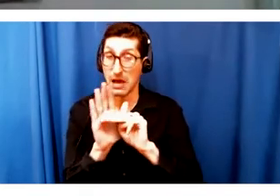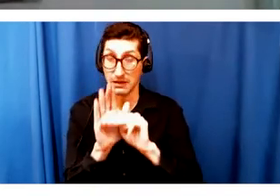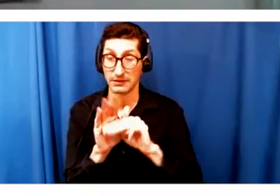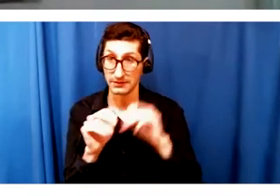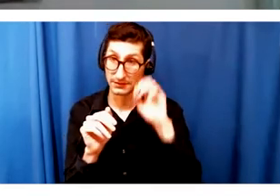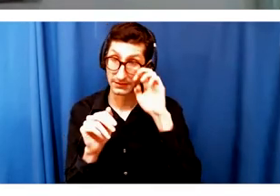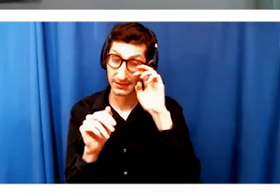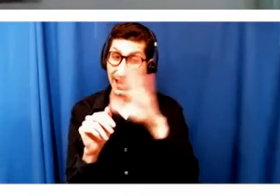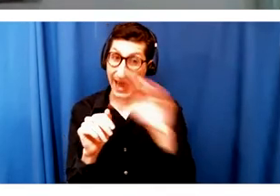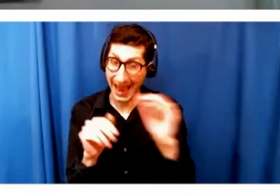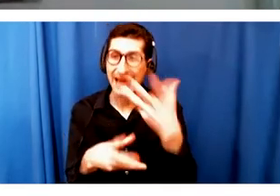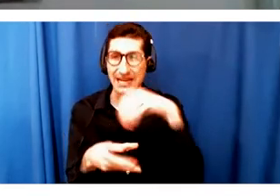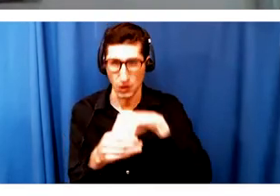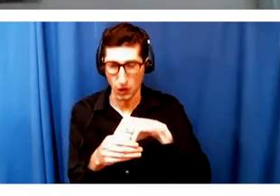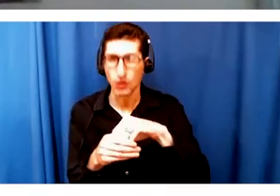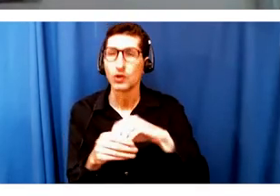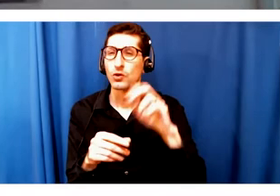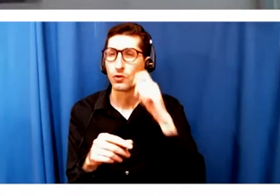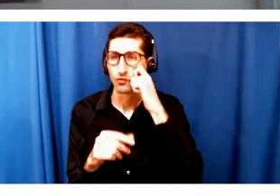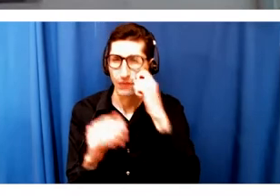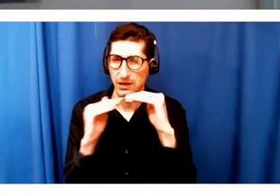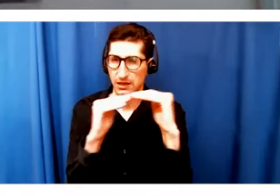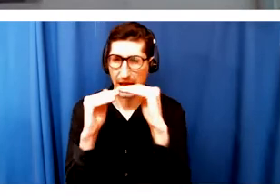equity. So that's what Nurep is doing.